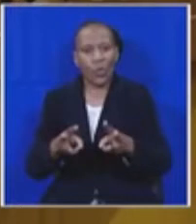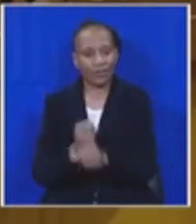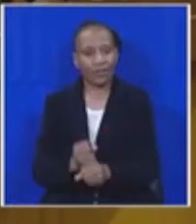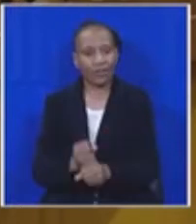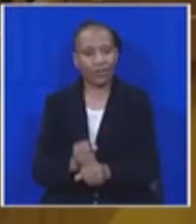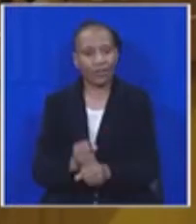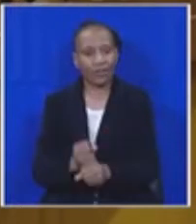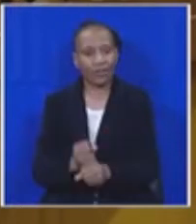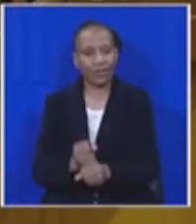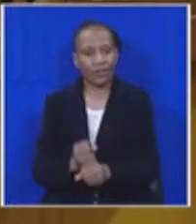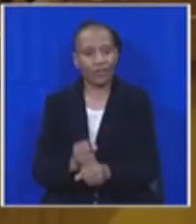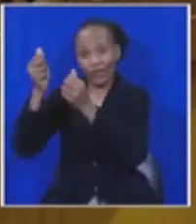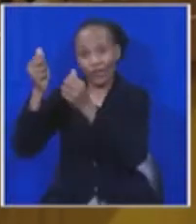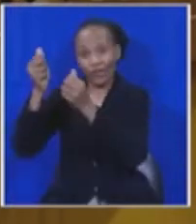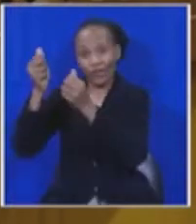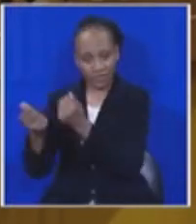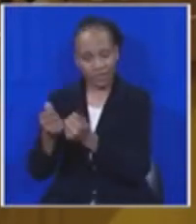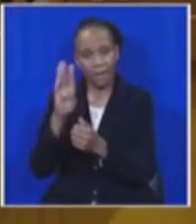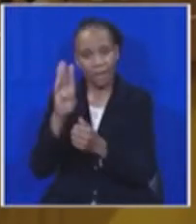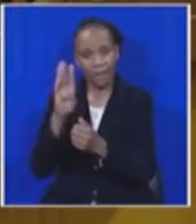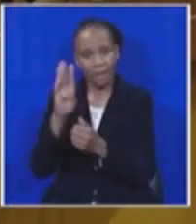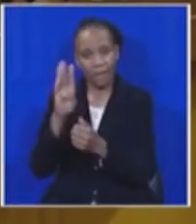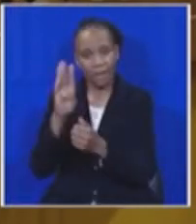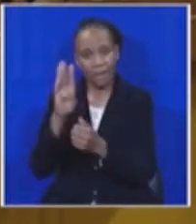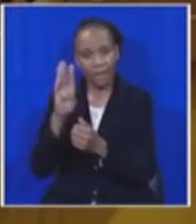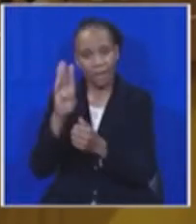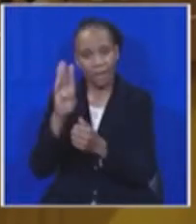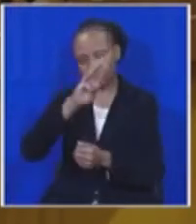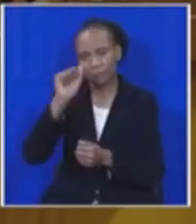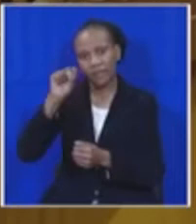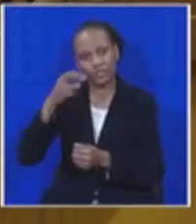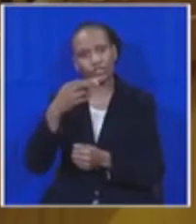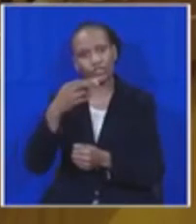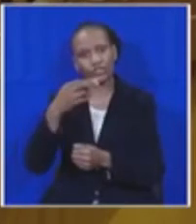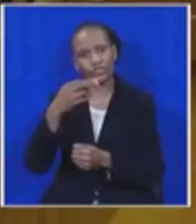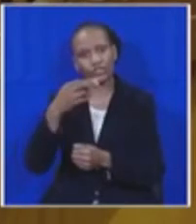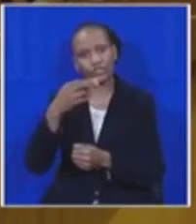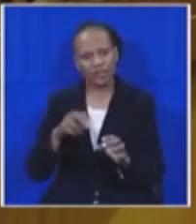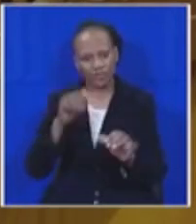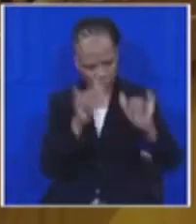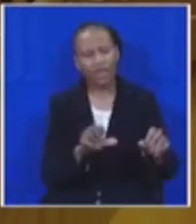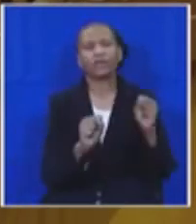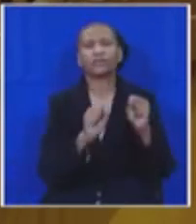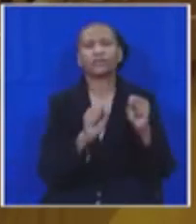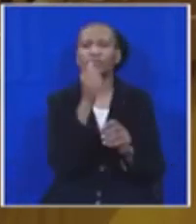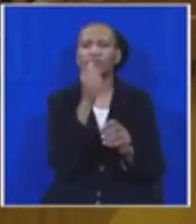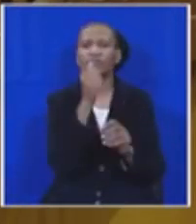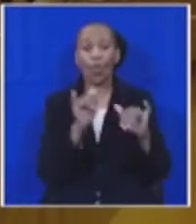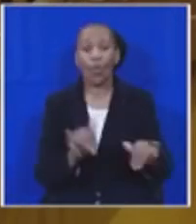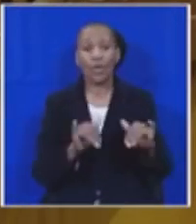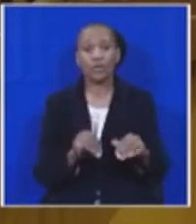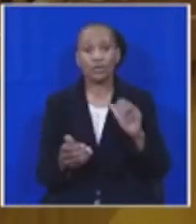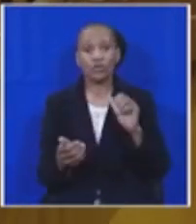that the President of Sudan, Omar al-Bashir, must not be allowed to leave the country, pending another hearing at that